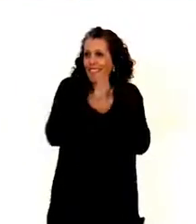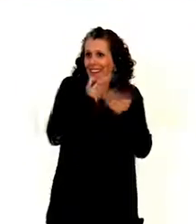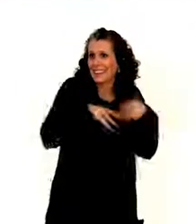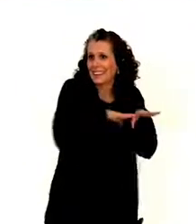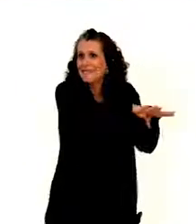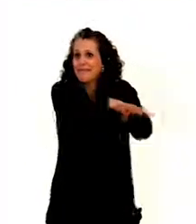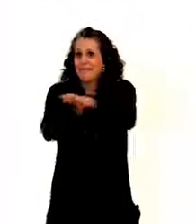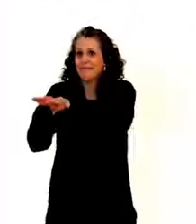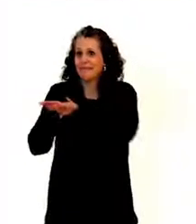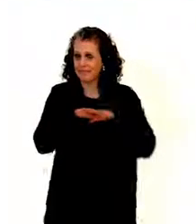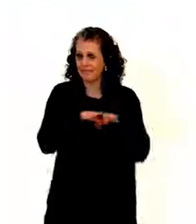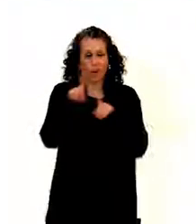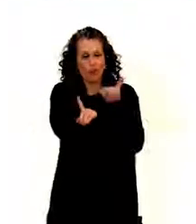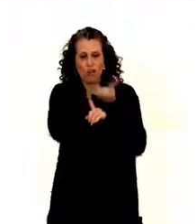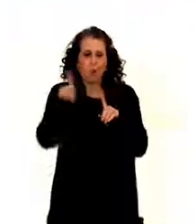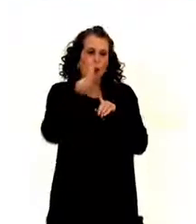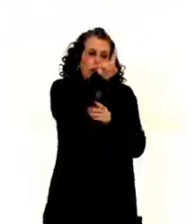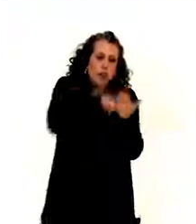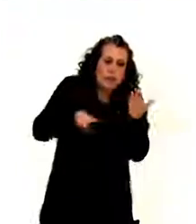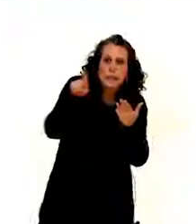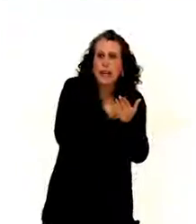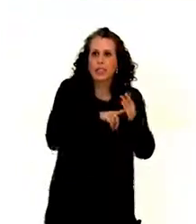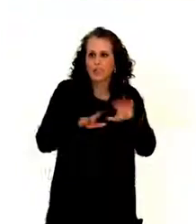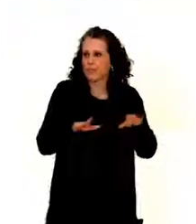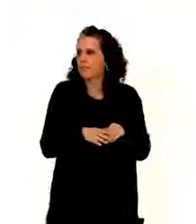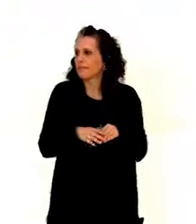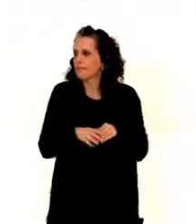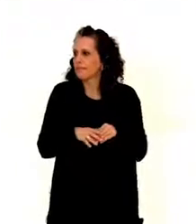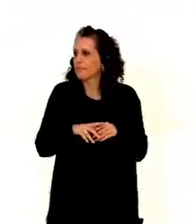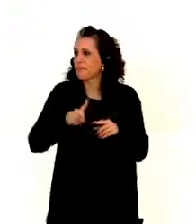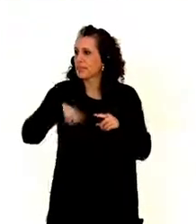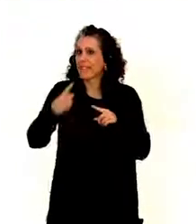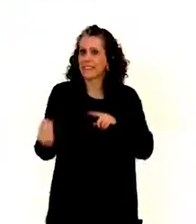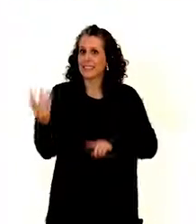against protection against discrimination on all grounds. We can go to the next slide.